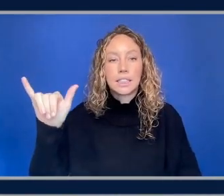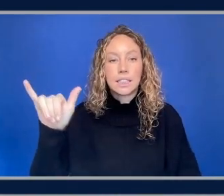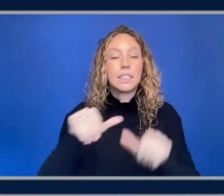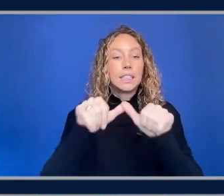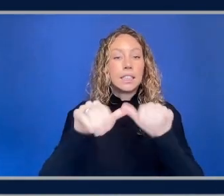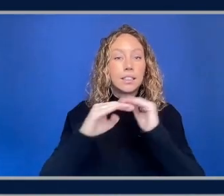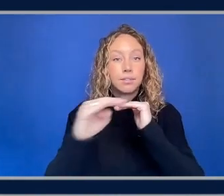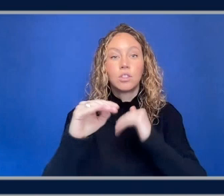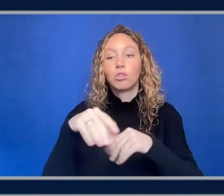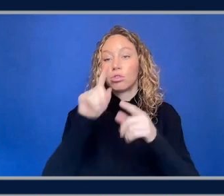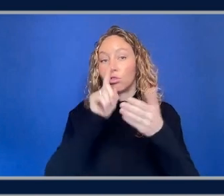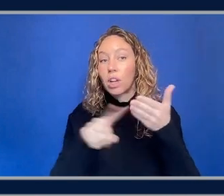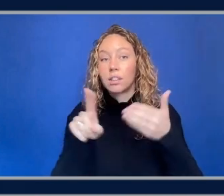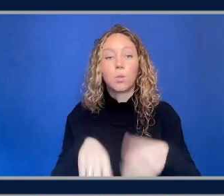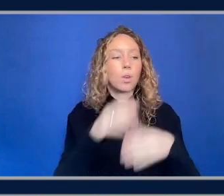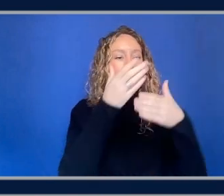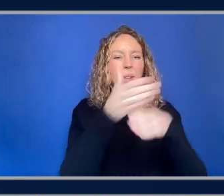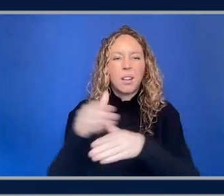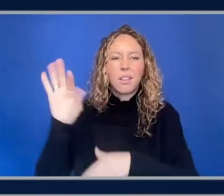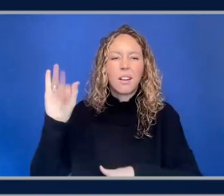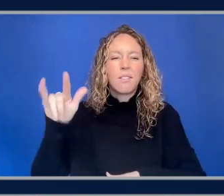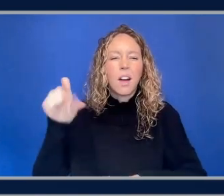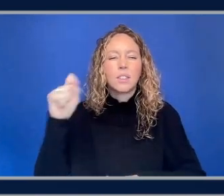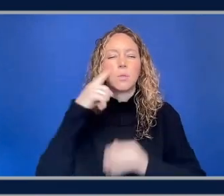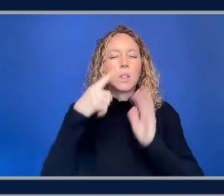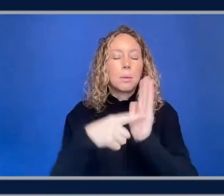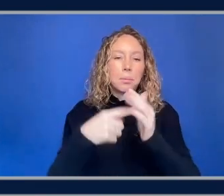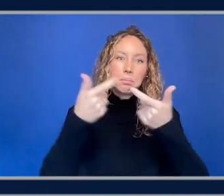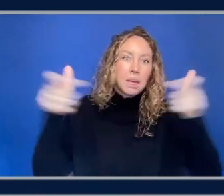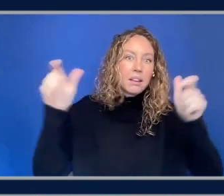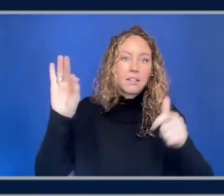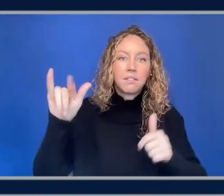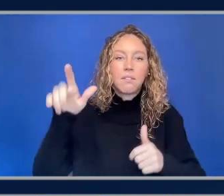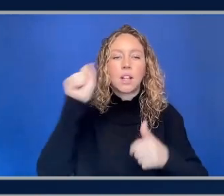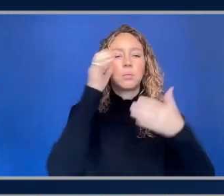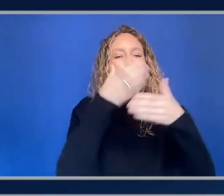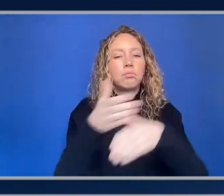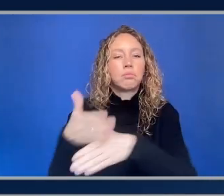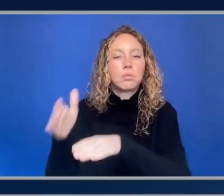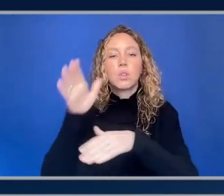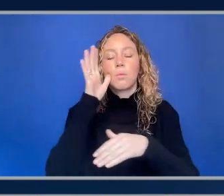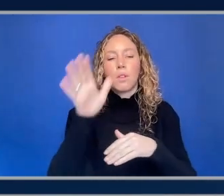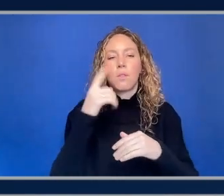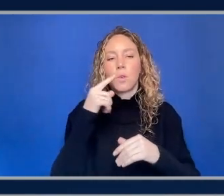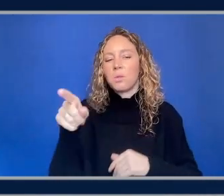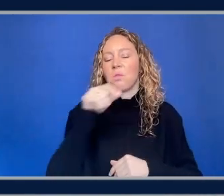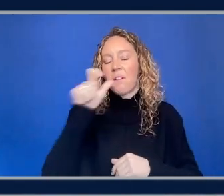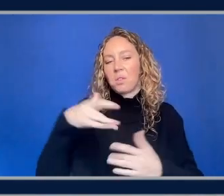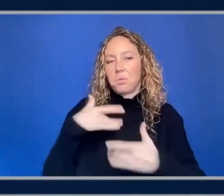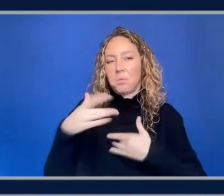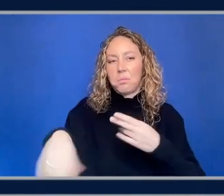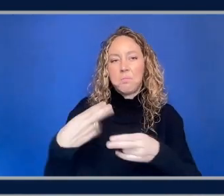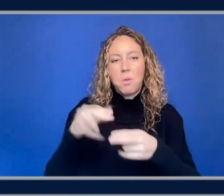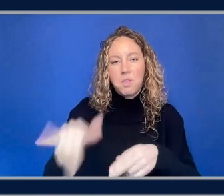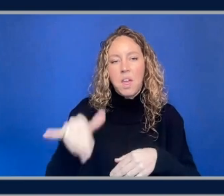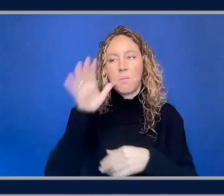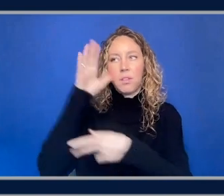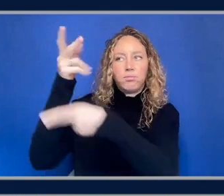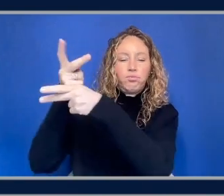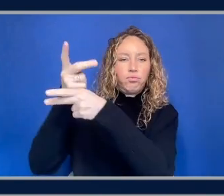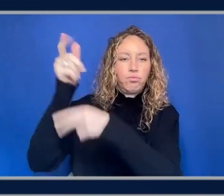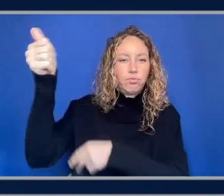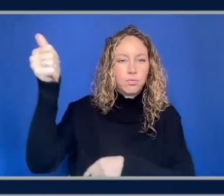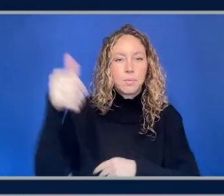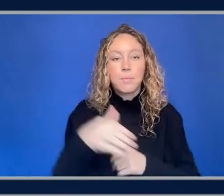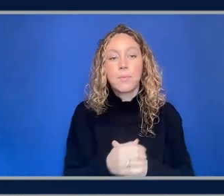like splitting up files into chunks if they're larger files and managing all of that stuff for you so you don't need to worry about any of that type of stuff um and it's just